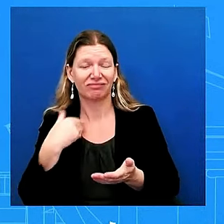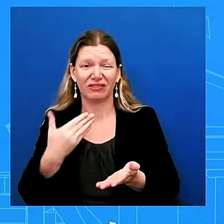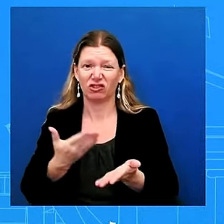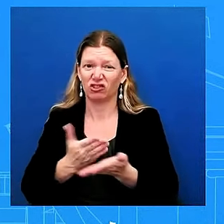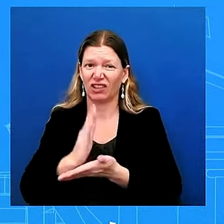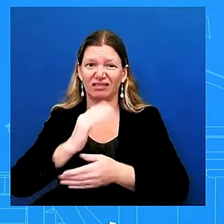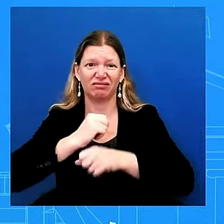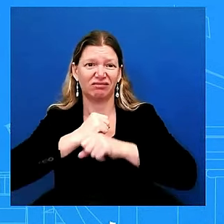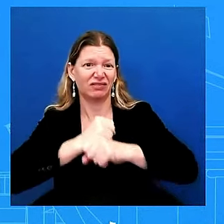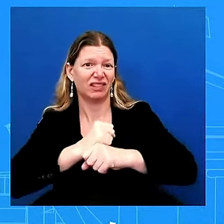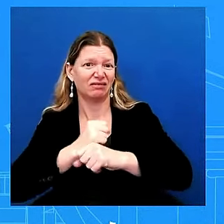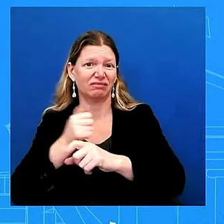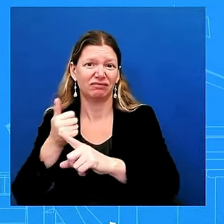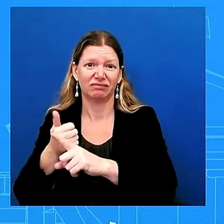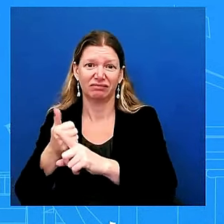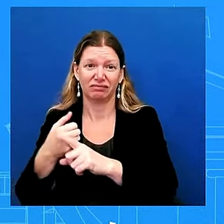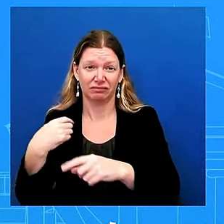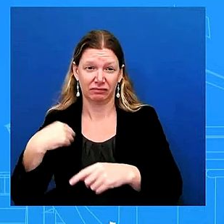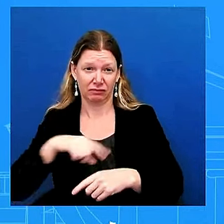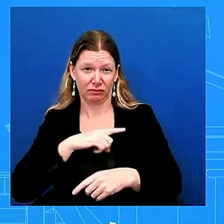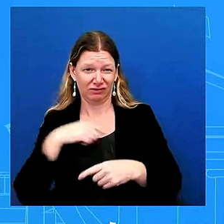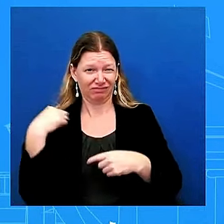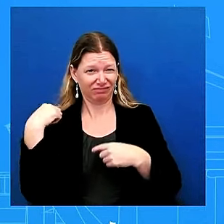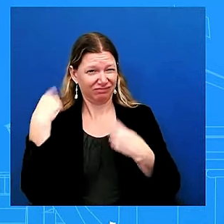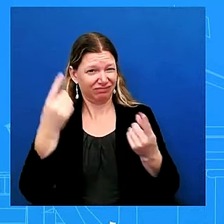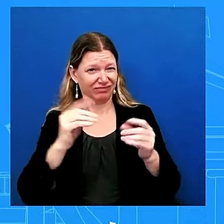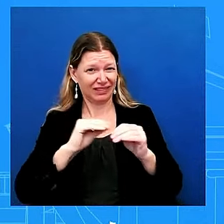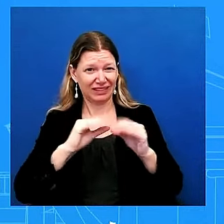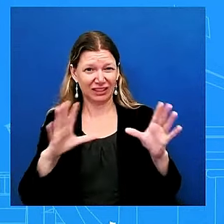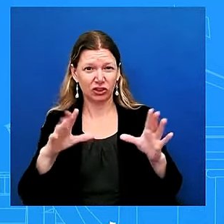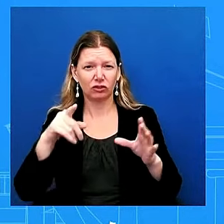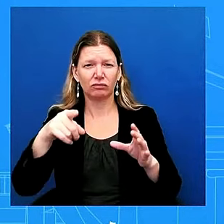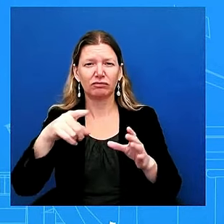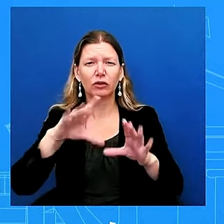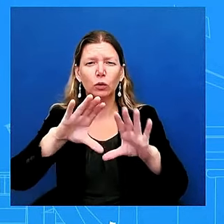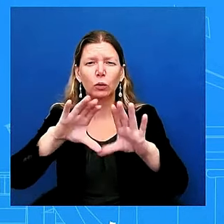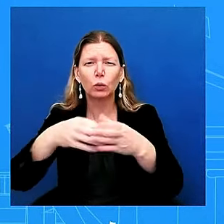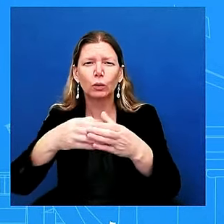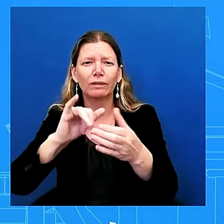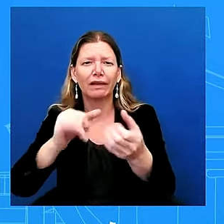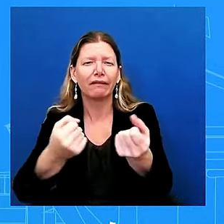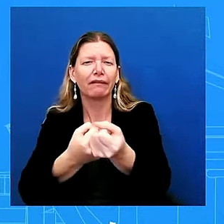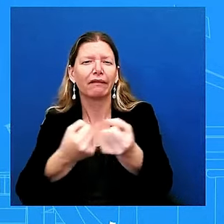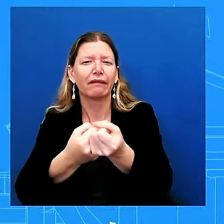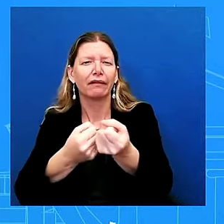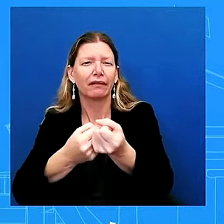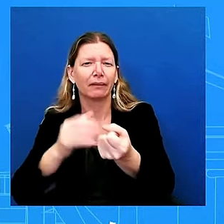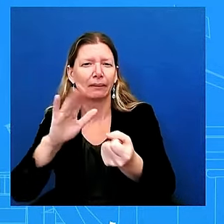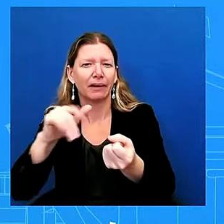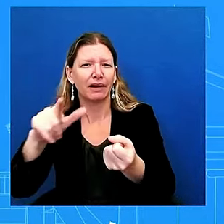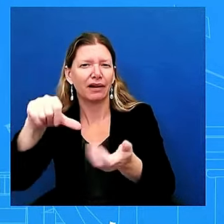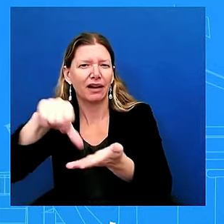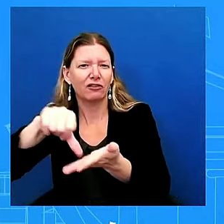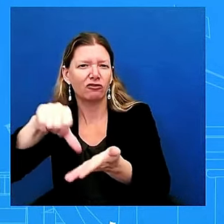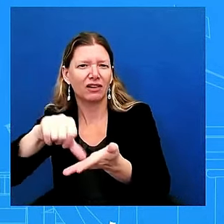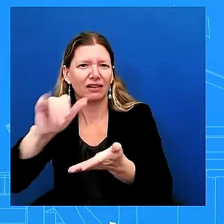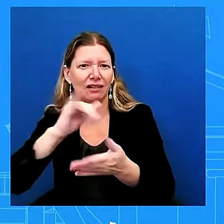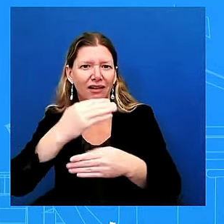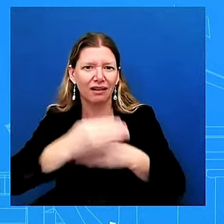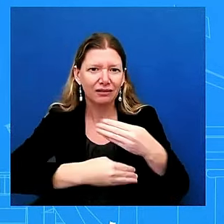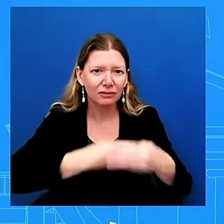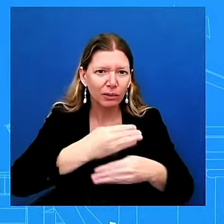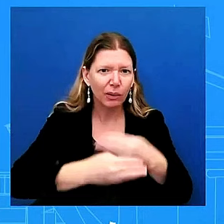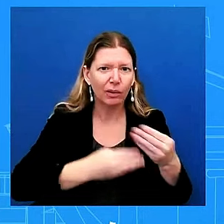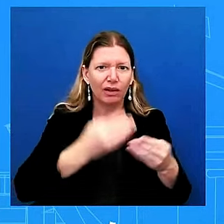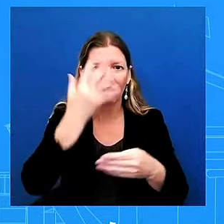like hezbollah like hamas uh the houthis i'm not going to get into diplomatic conversation but our policy